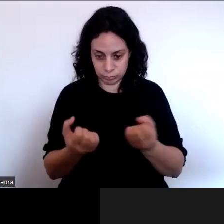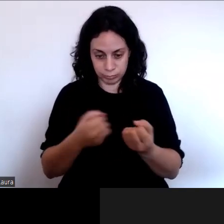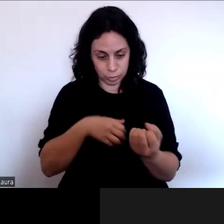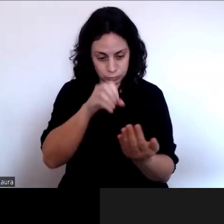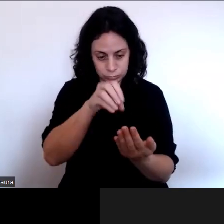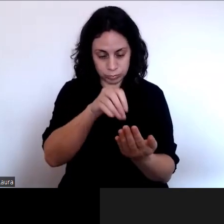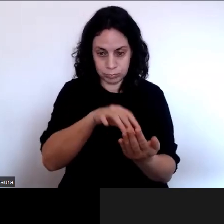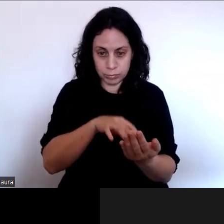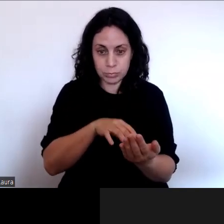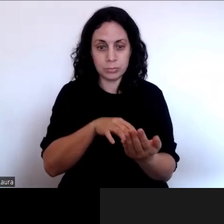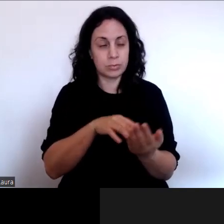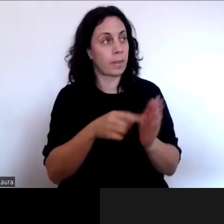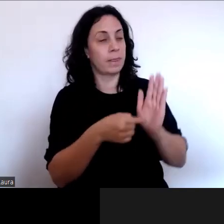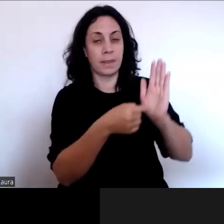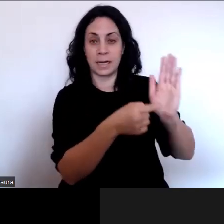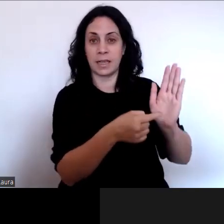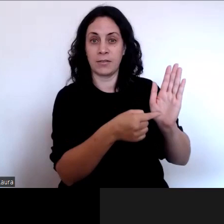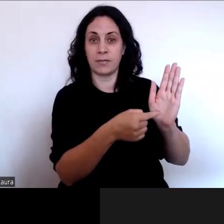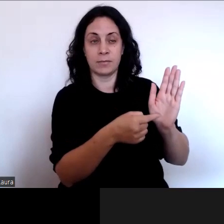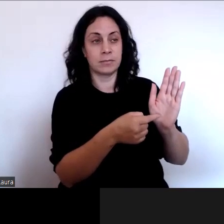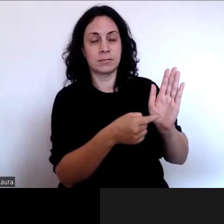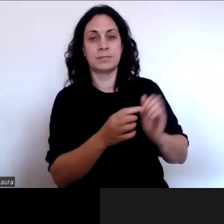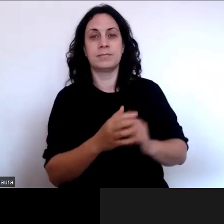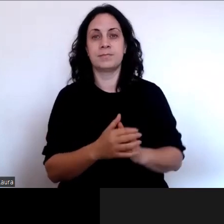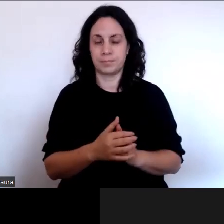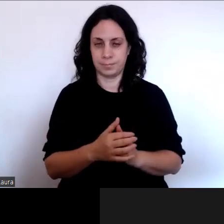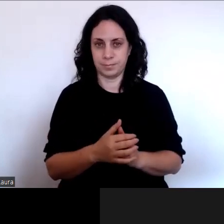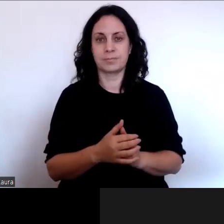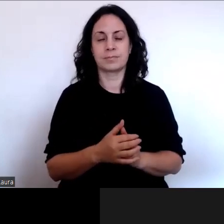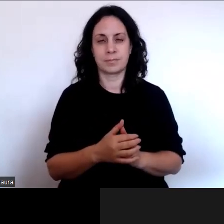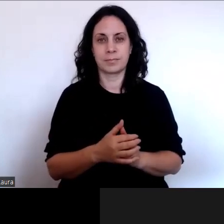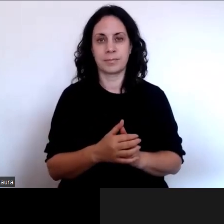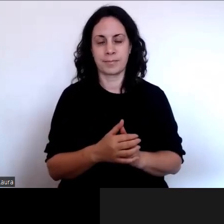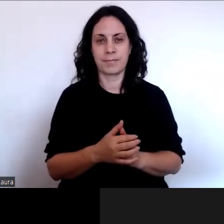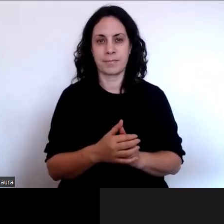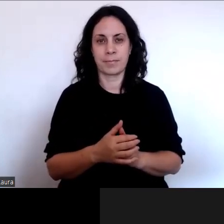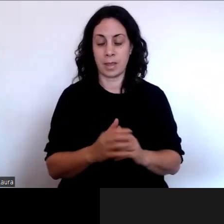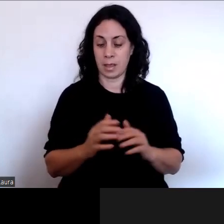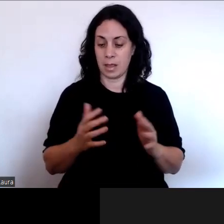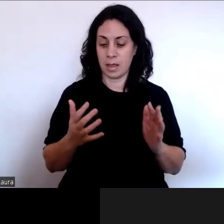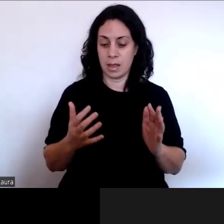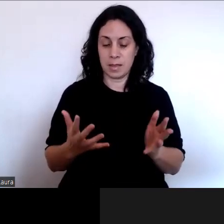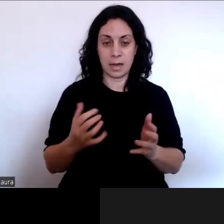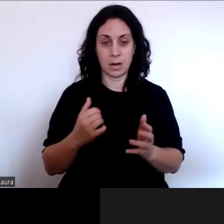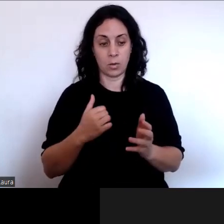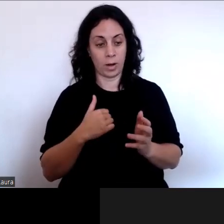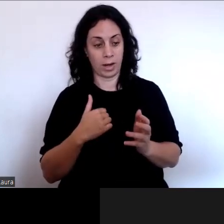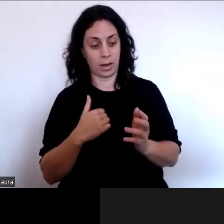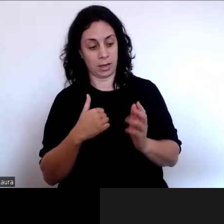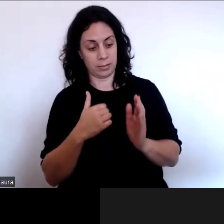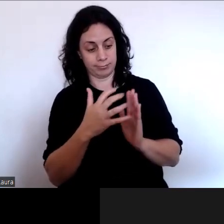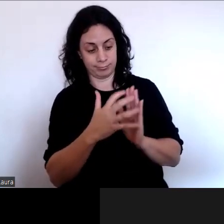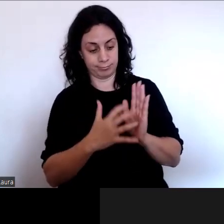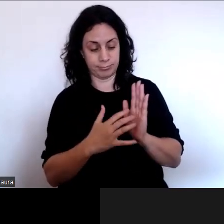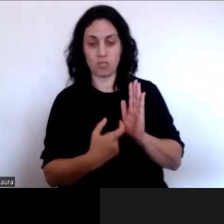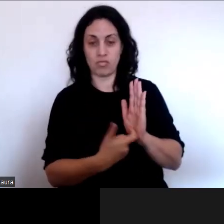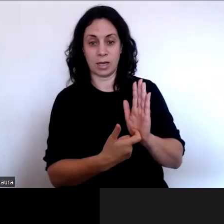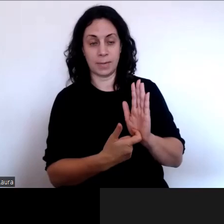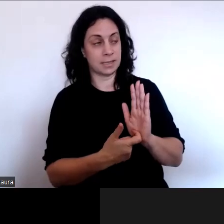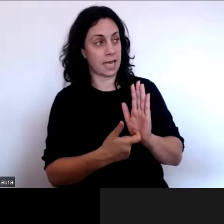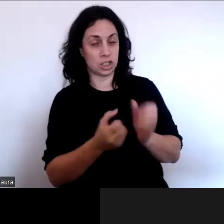law for us to review and we go back to them with recommendations. But once we provided our recommendations, we then don't